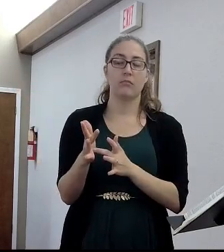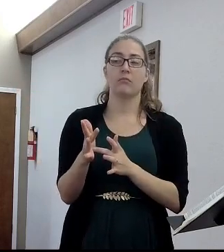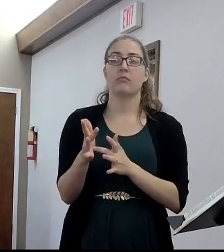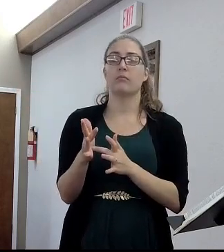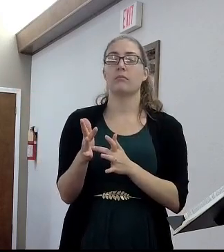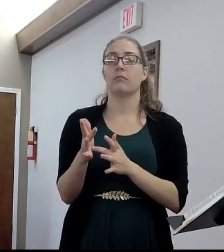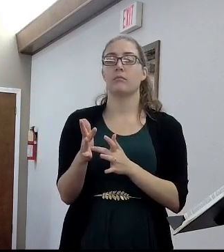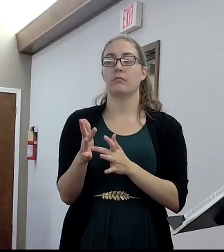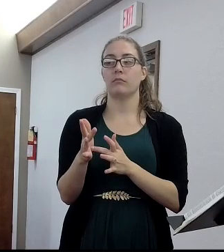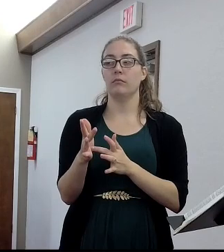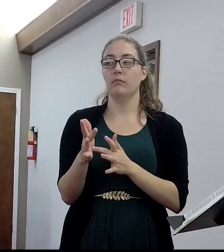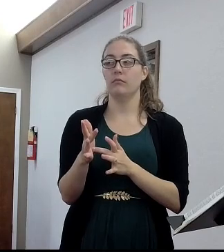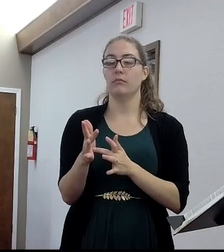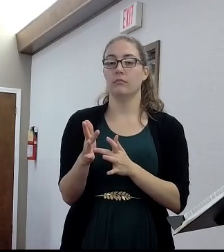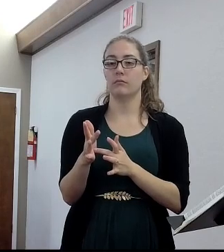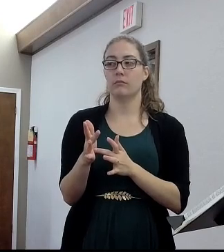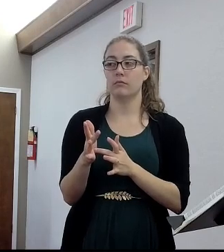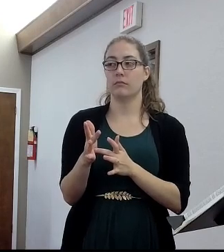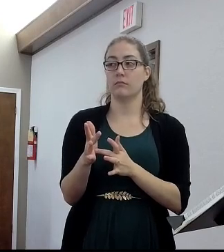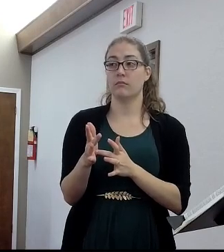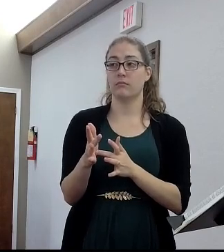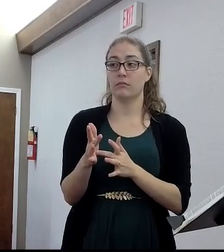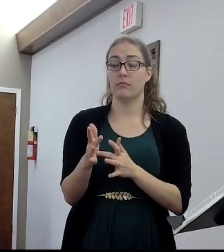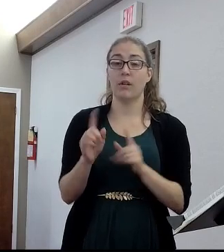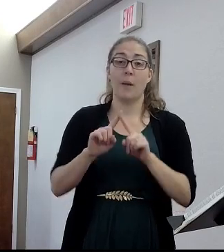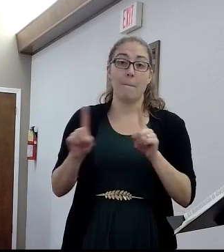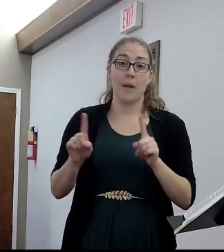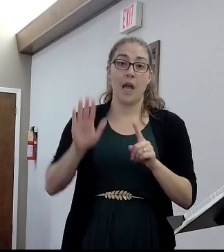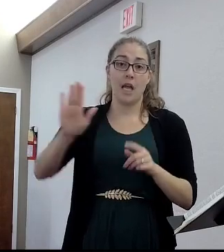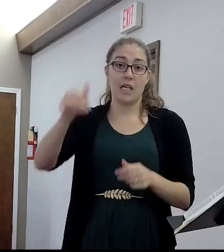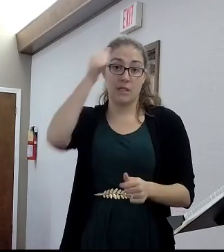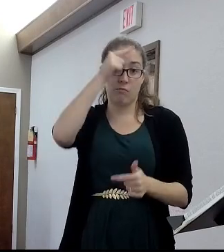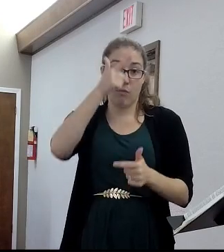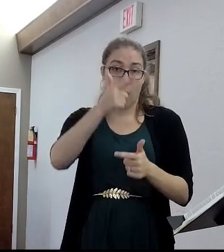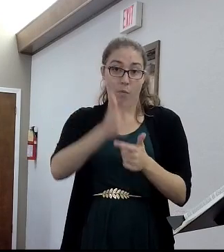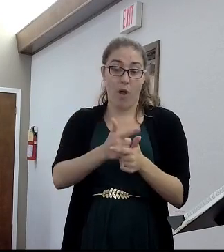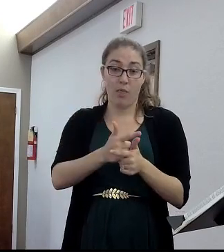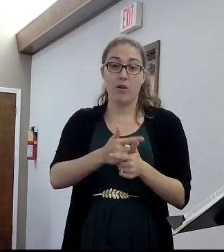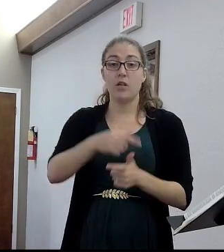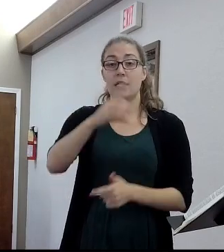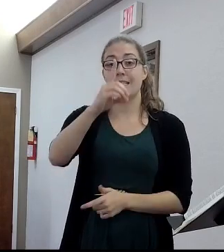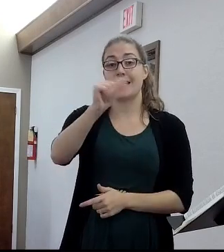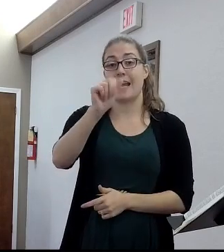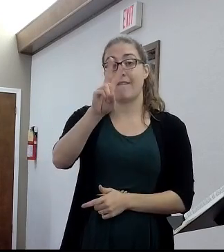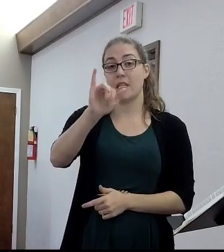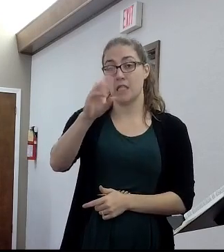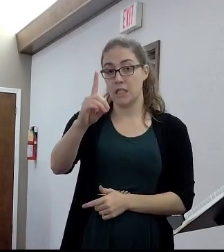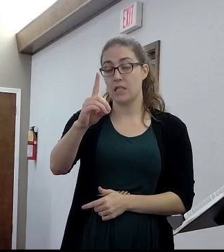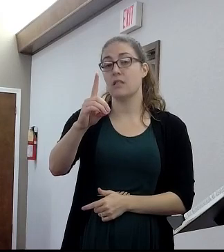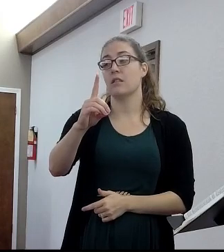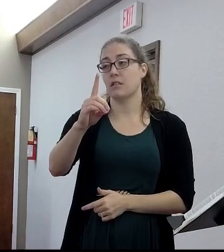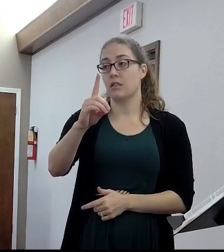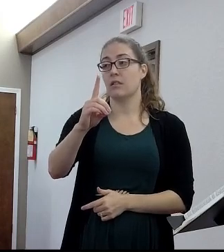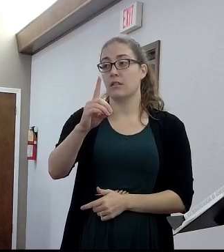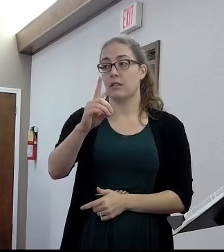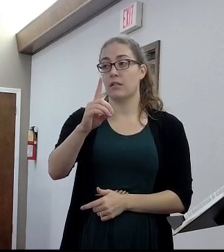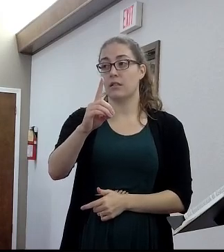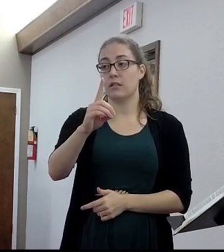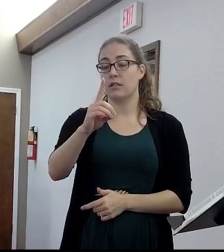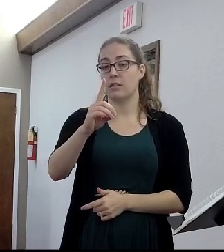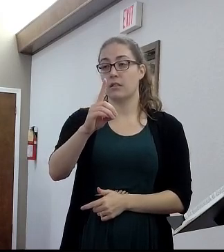And then, you know, his brother David... You guys are your brothers right now, okay? His brother David would stay